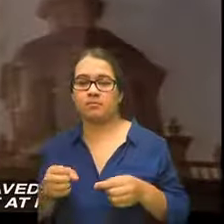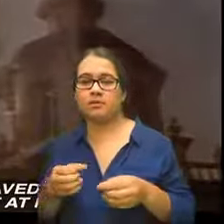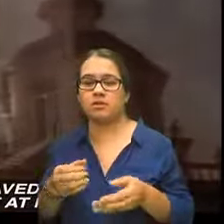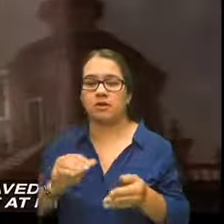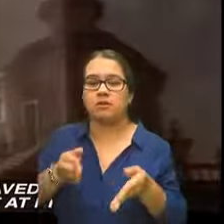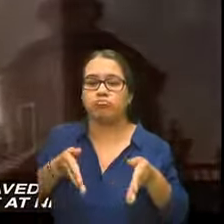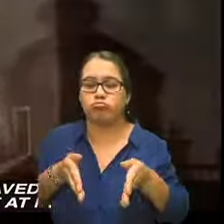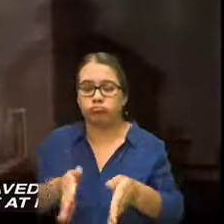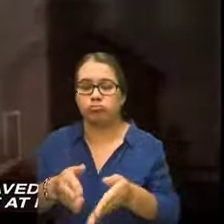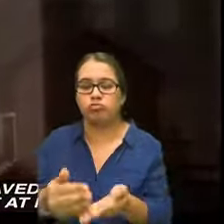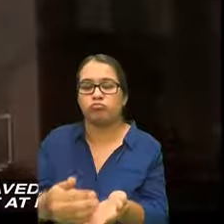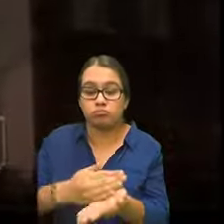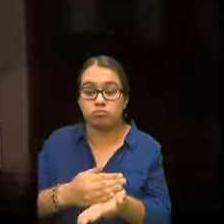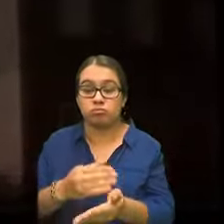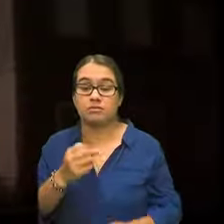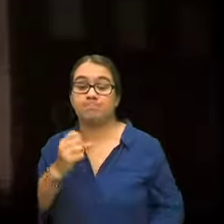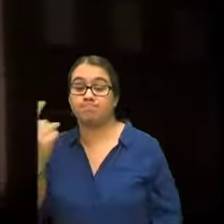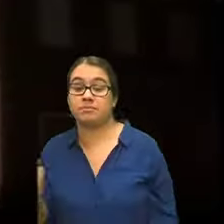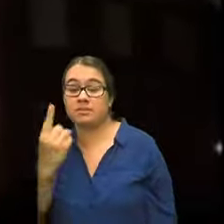are even lit at night